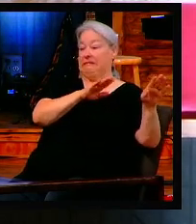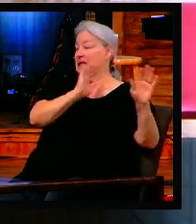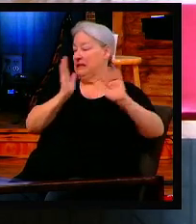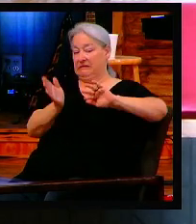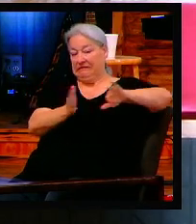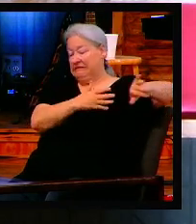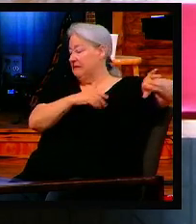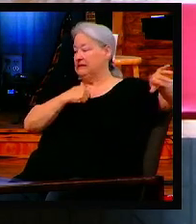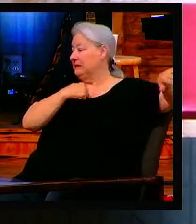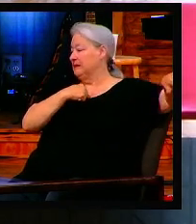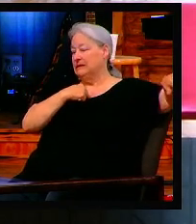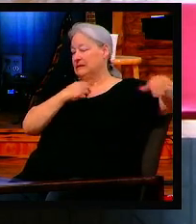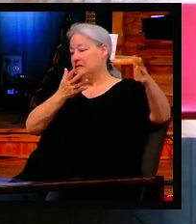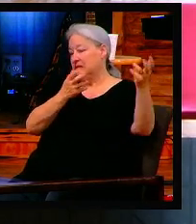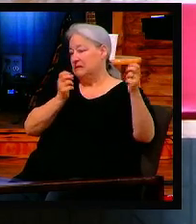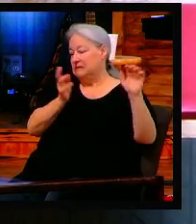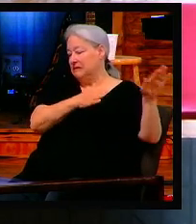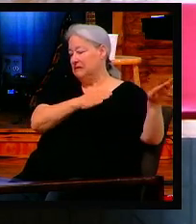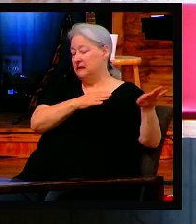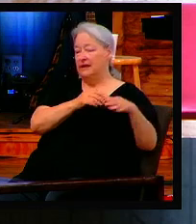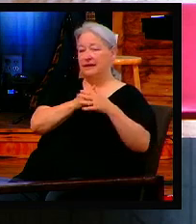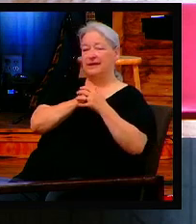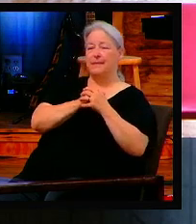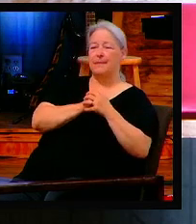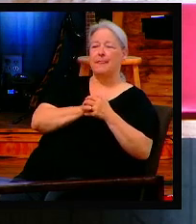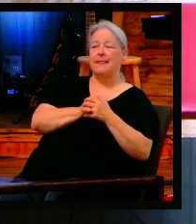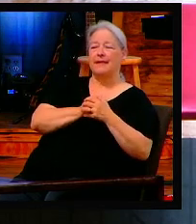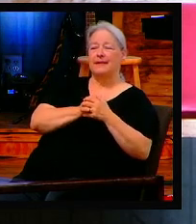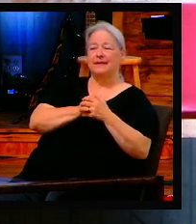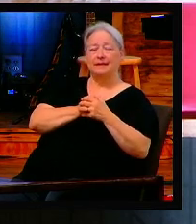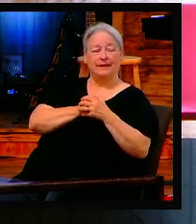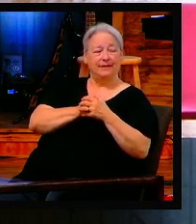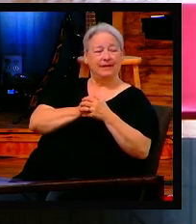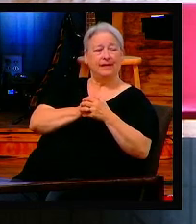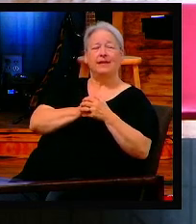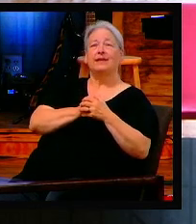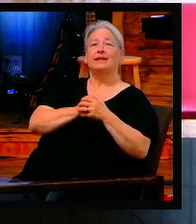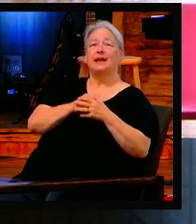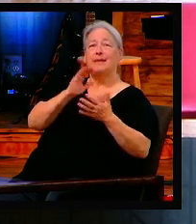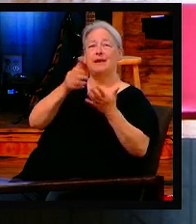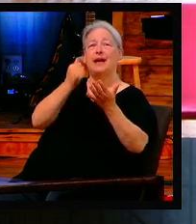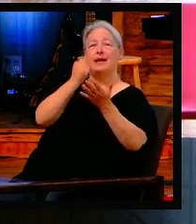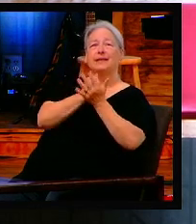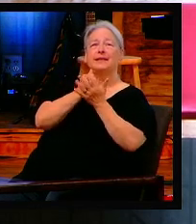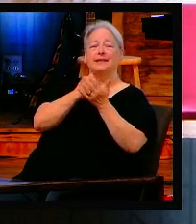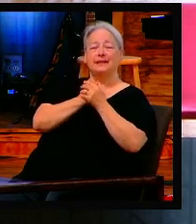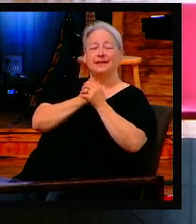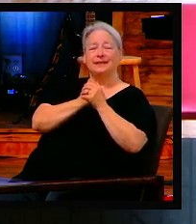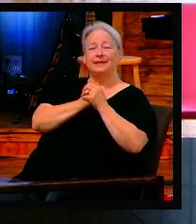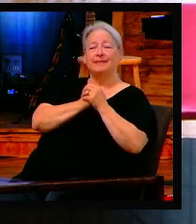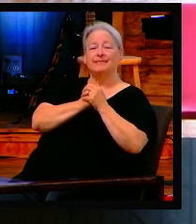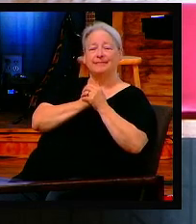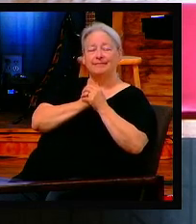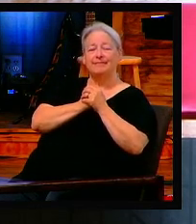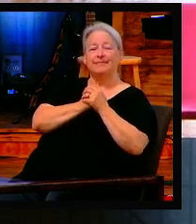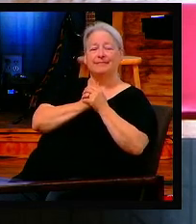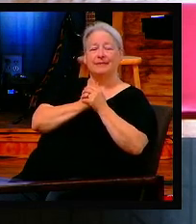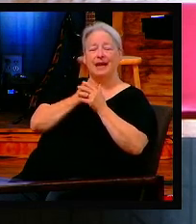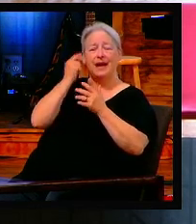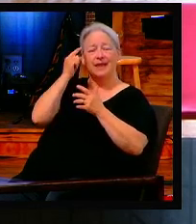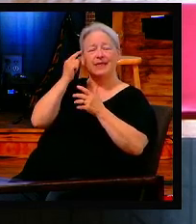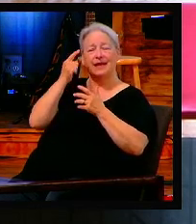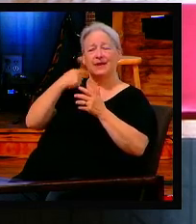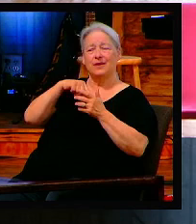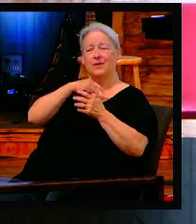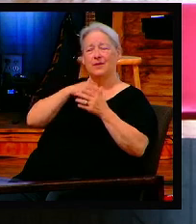would cost us way too many resources to even mess with them. If you believe this, amen. I think we've gotten very,